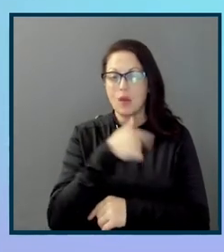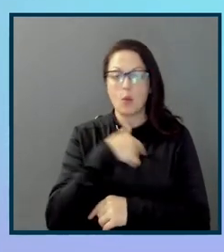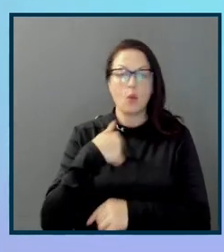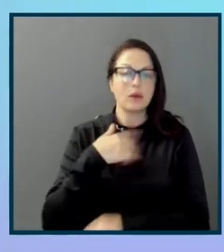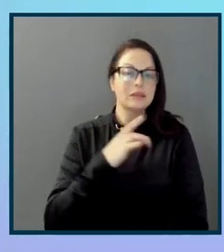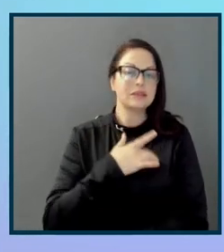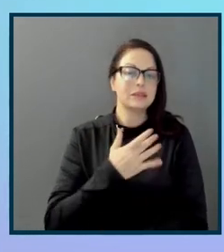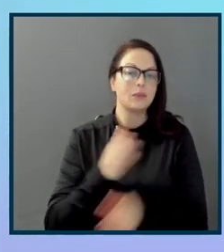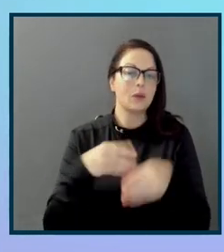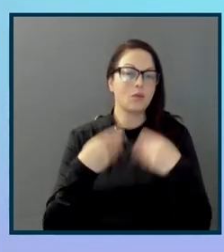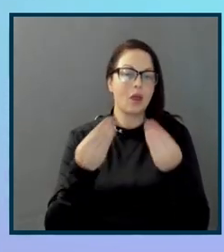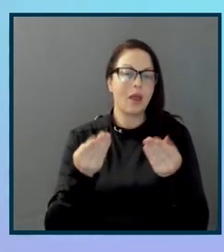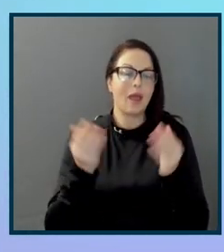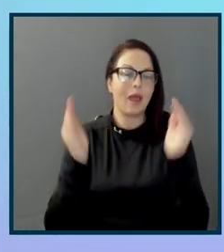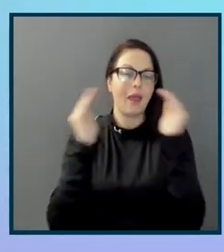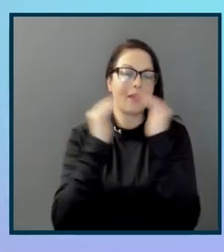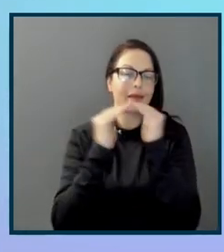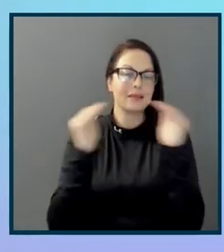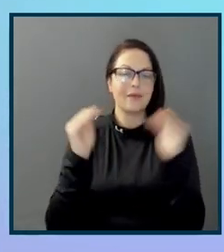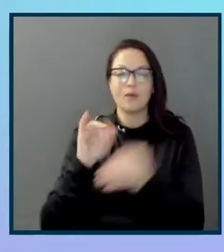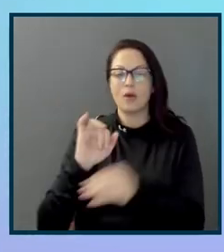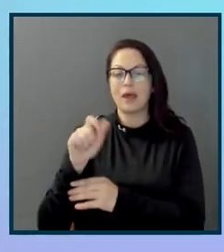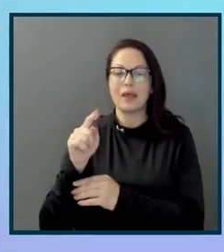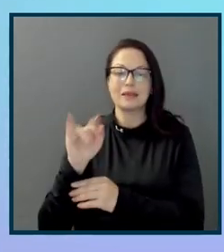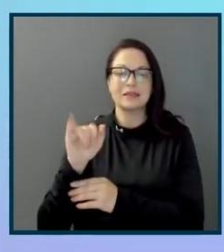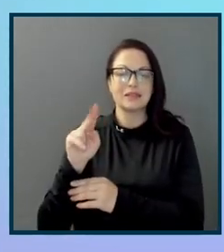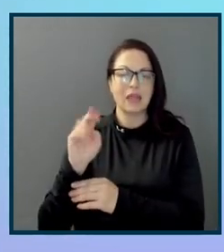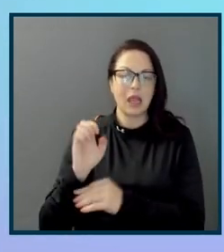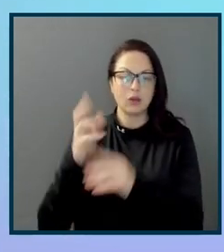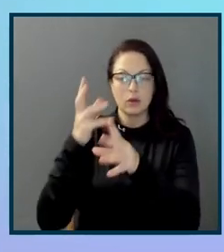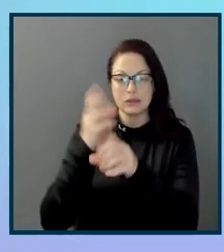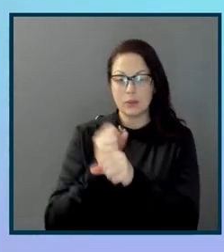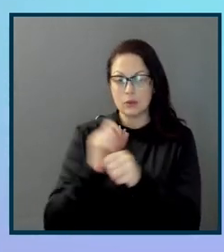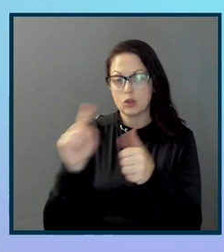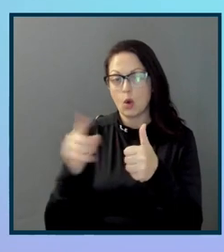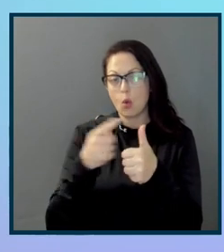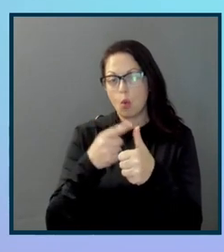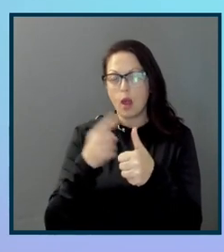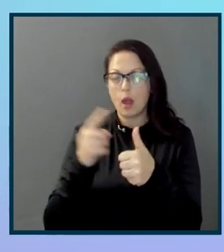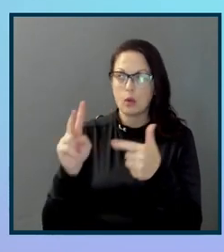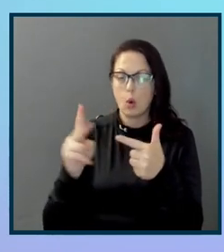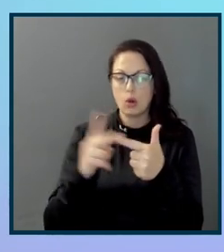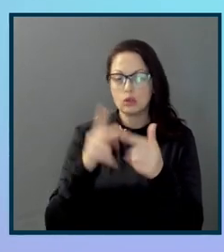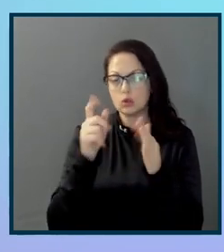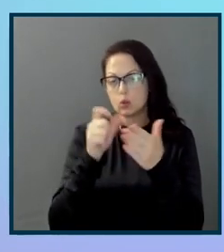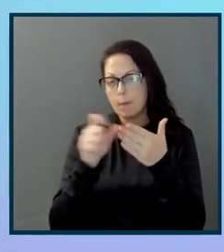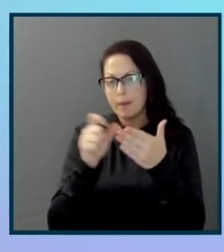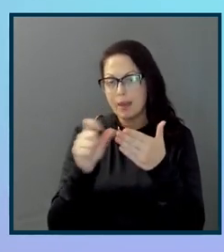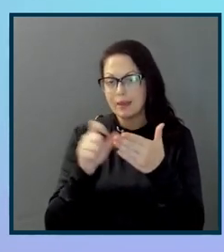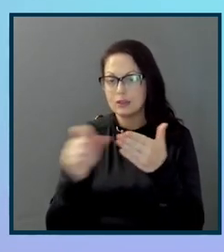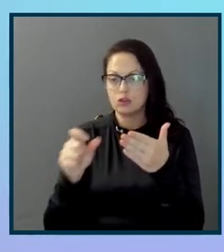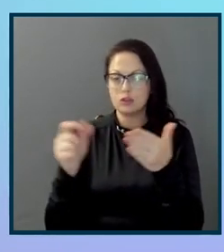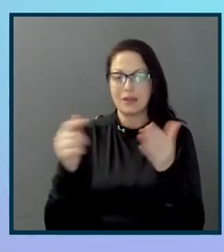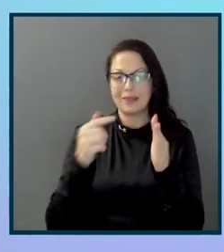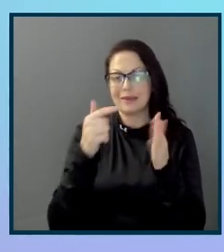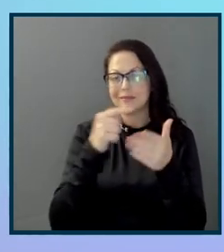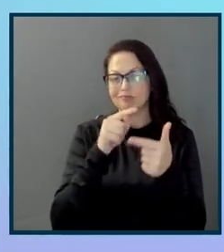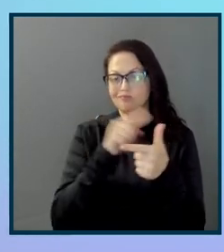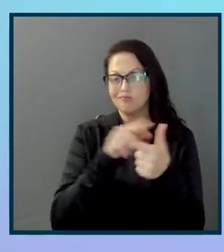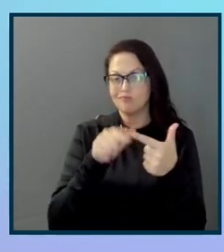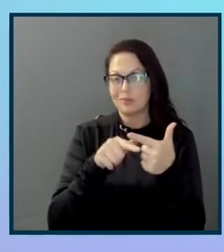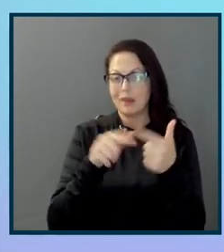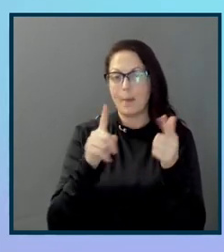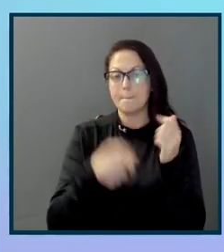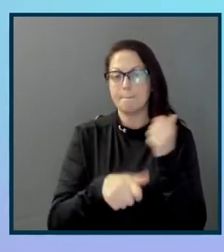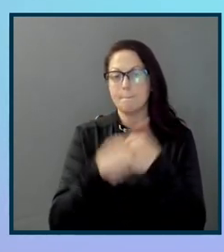first, we'll provide a high-level executive summary. So, like one or two pages that if you only read this, here are the most important things that you need to know when